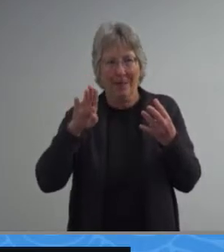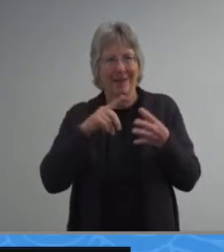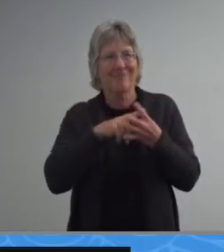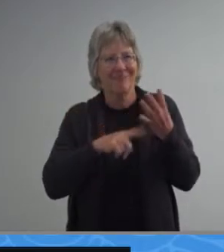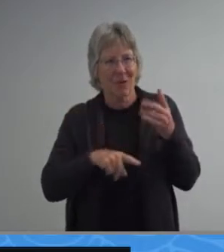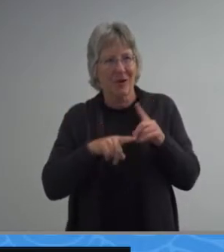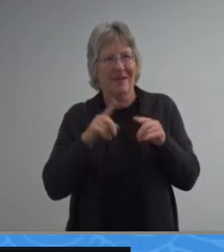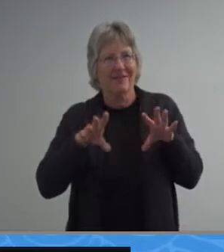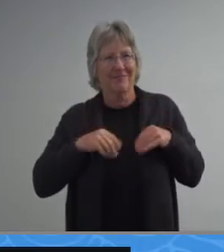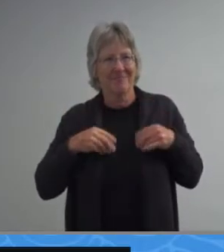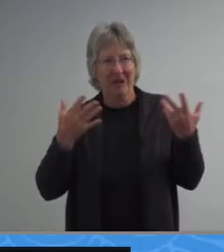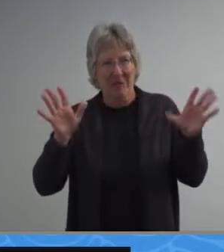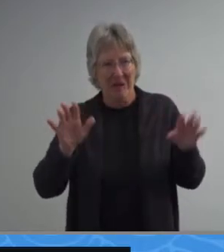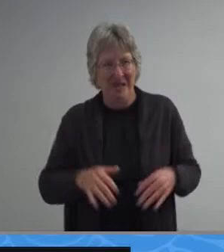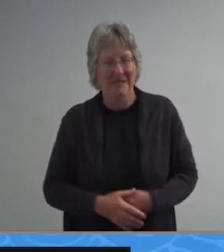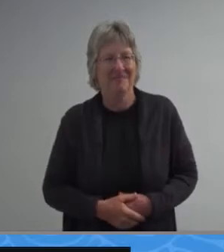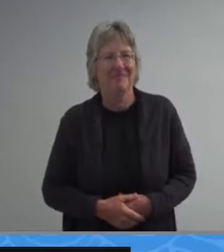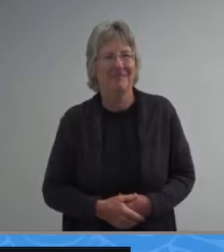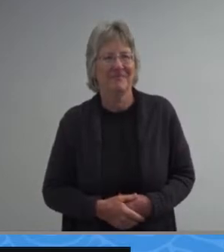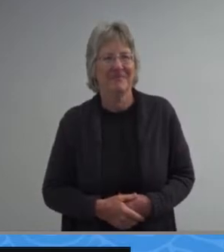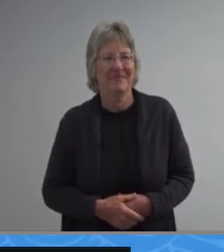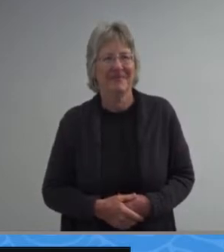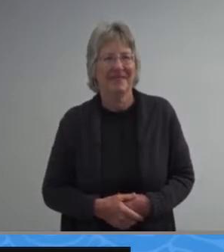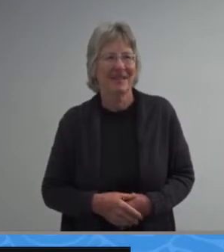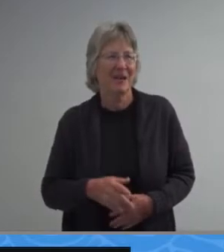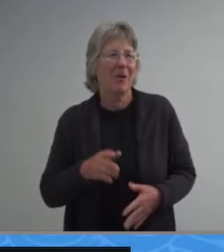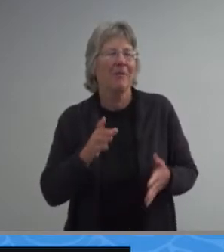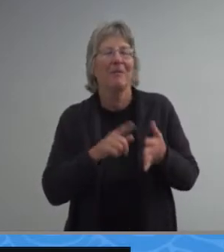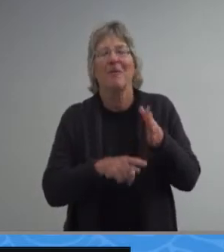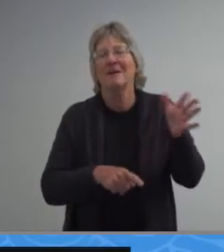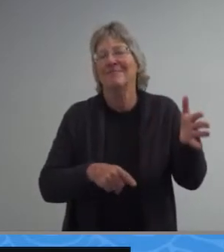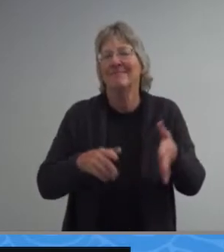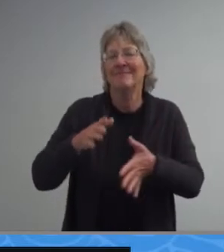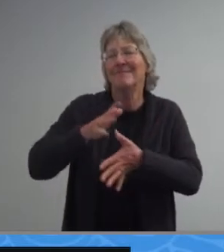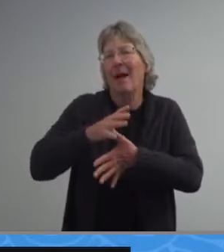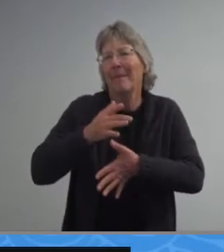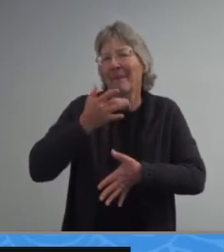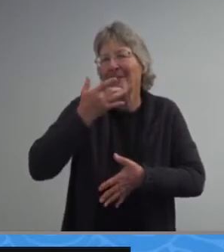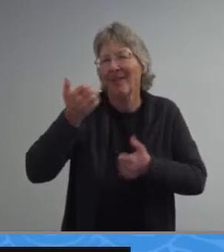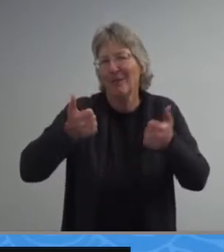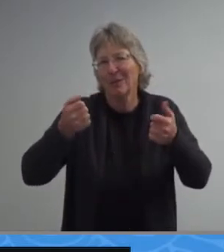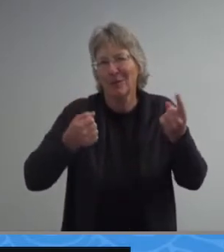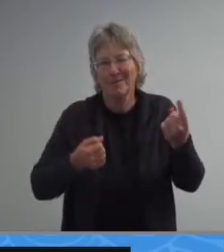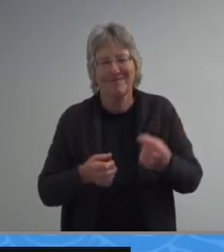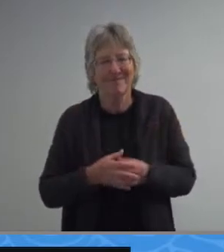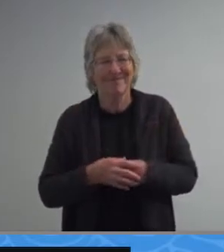excellent um what would be your dream school out of that list